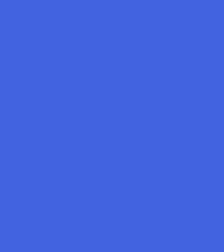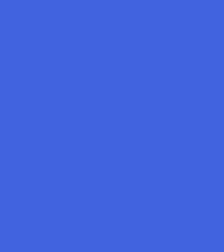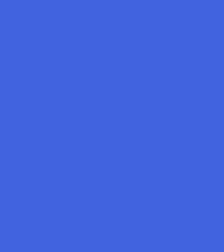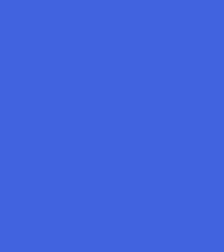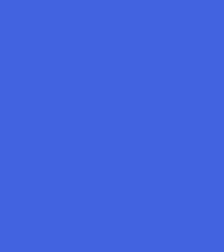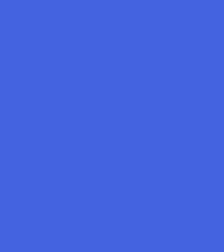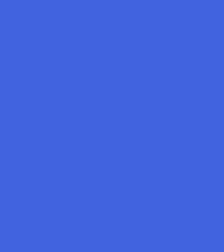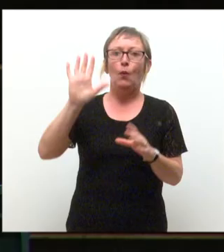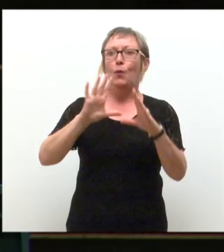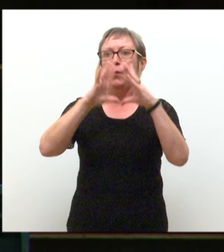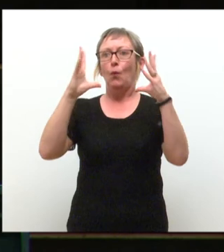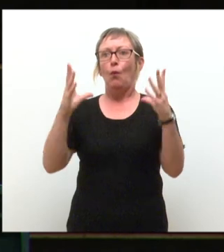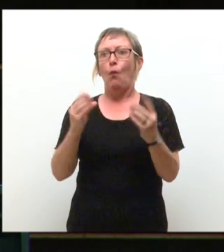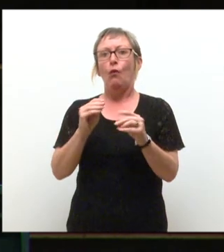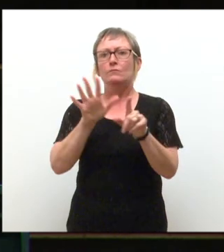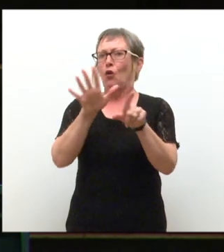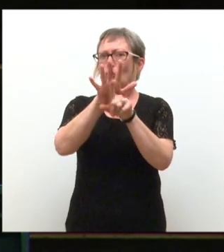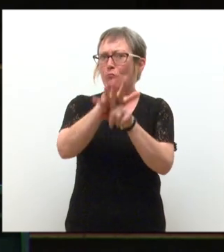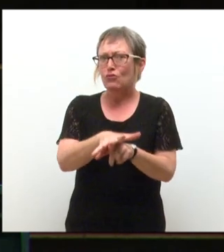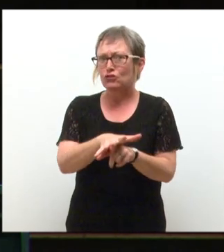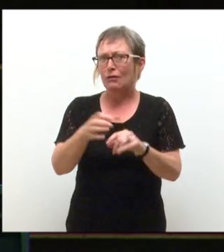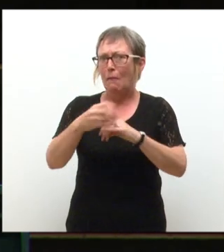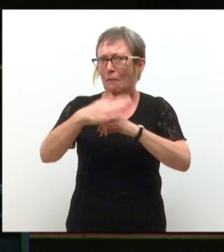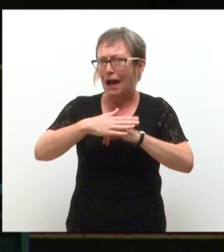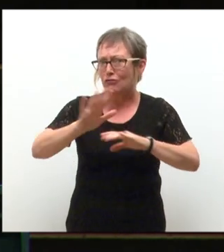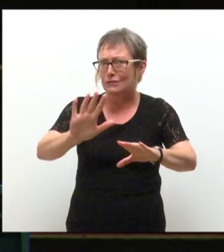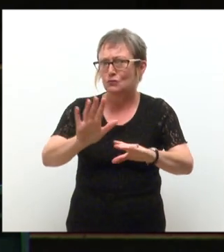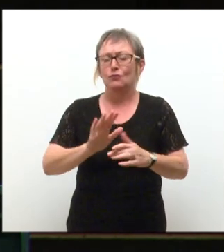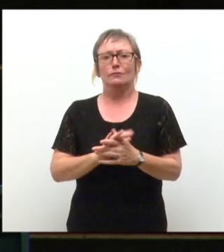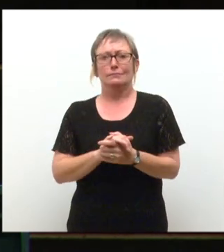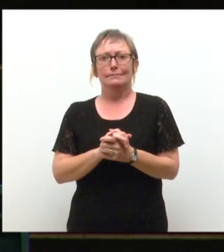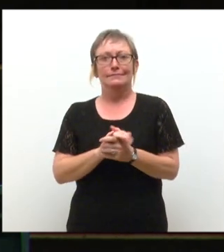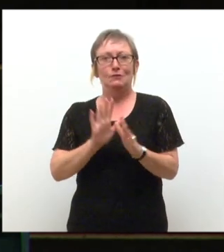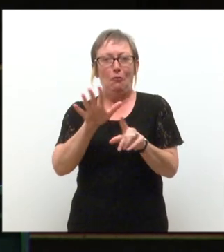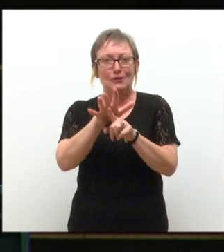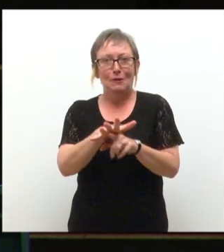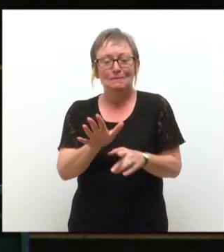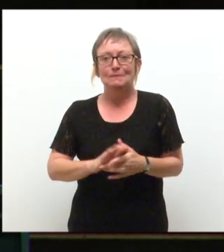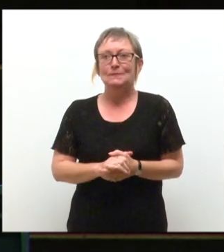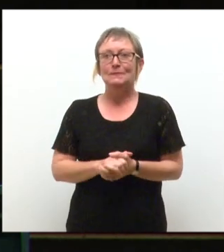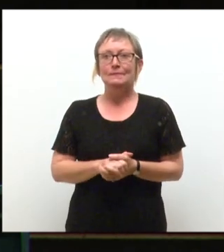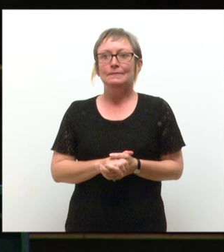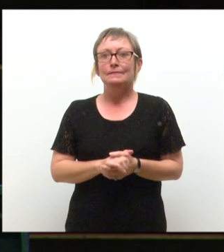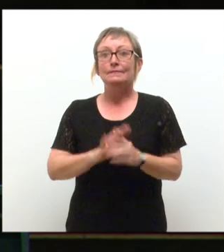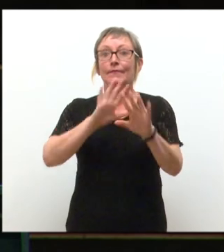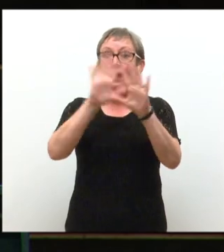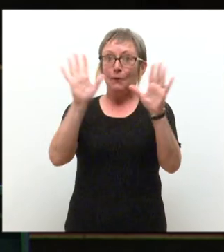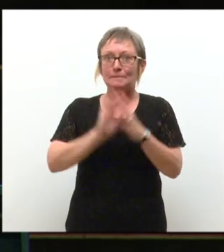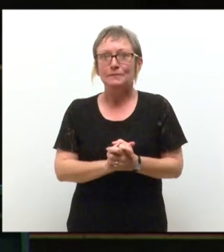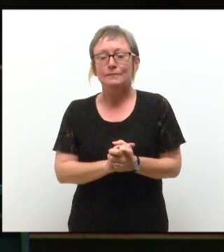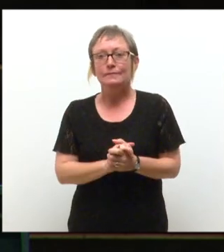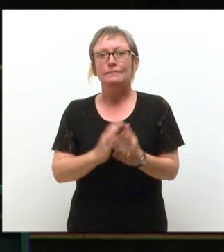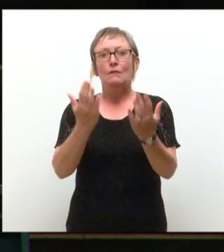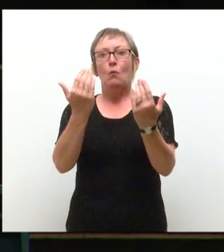Hello, everyone. Can I just say no pressure on getting married or anything as such from this university? So hello, everyone, and